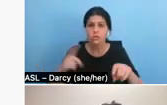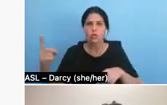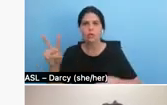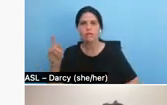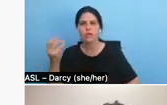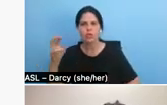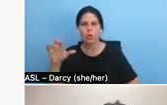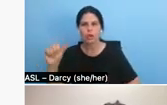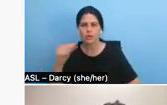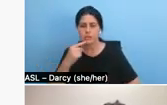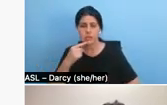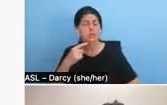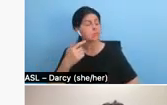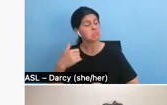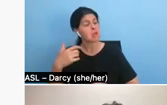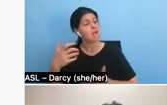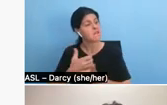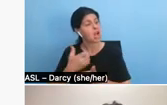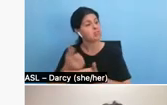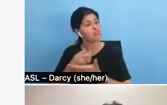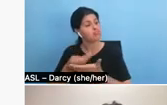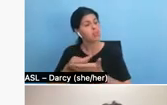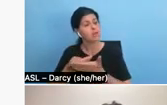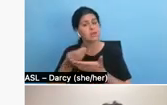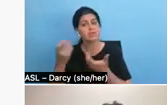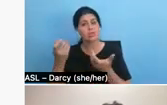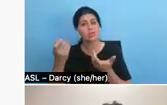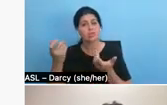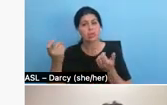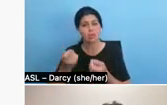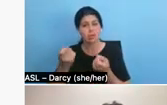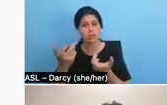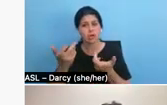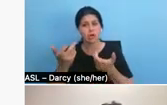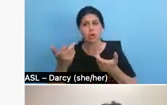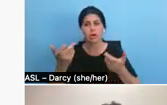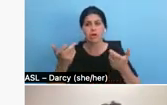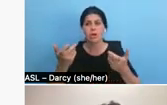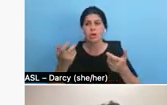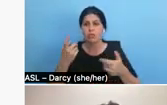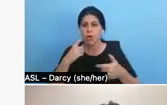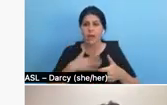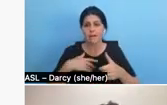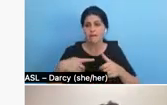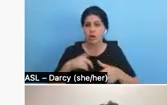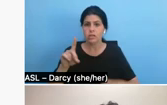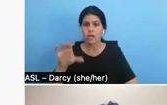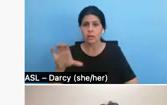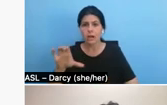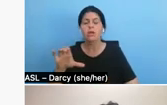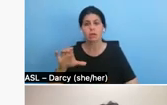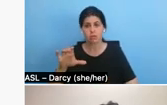documentary I'm currently producing, which funded our first filming trip out to Norway. That's wonderful. Yes.